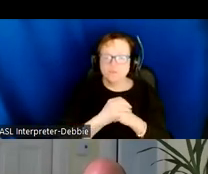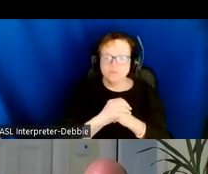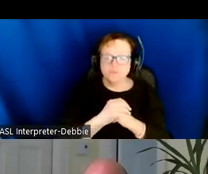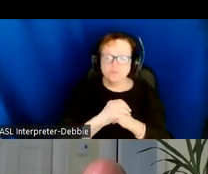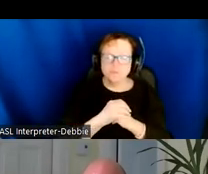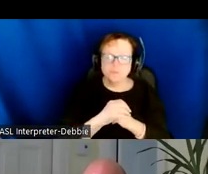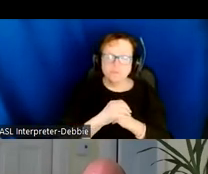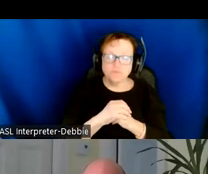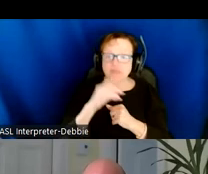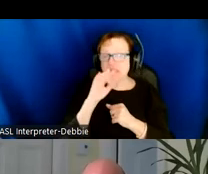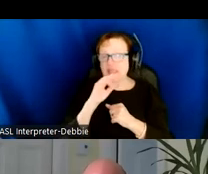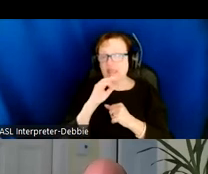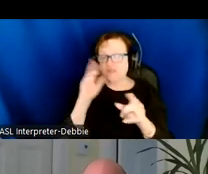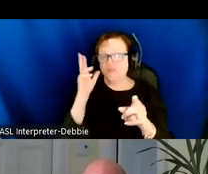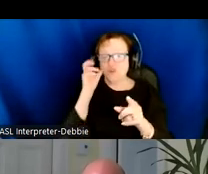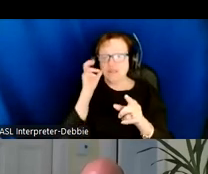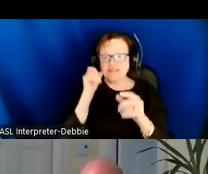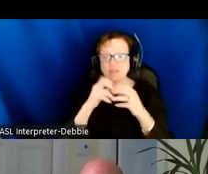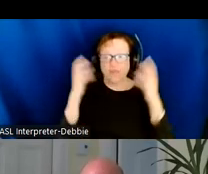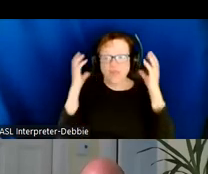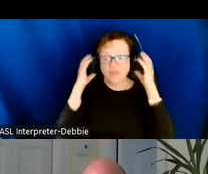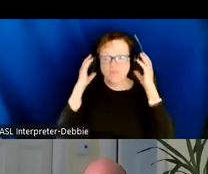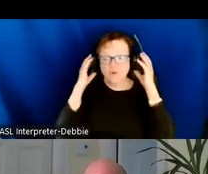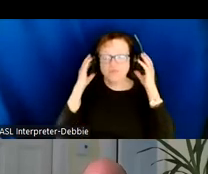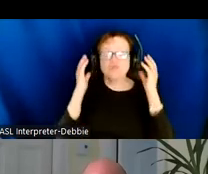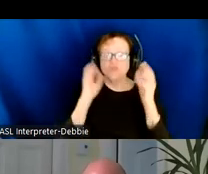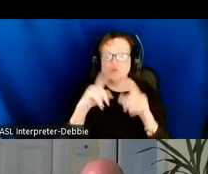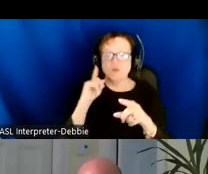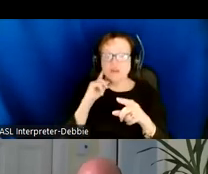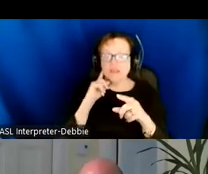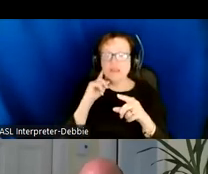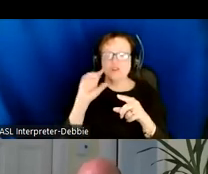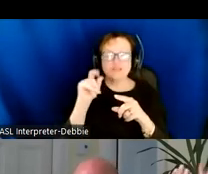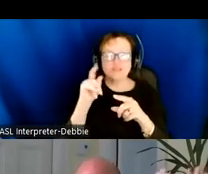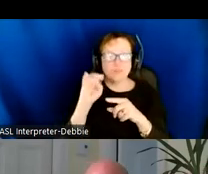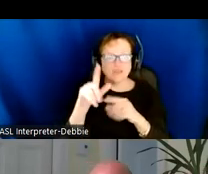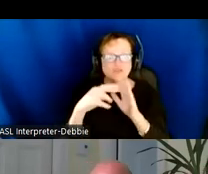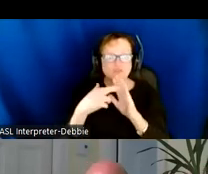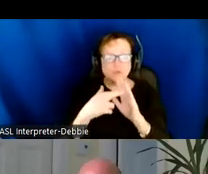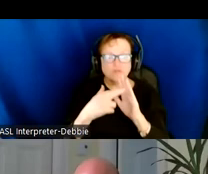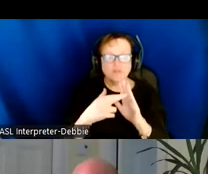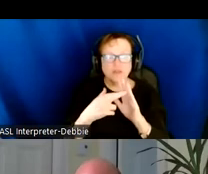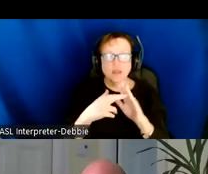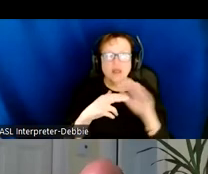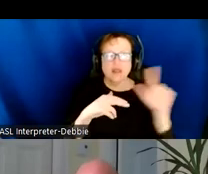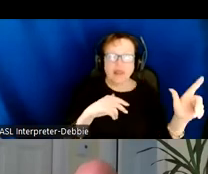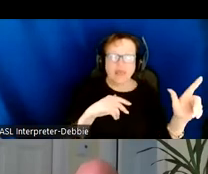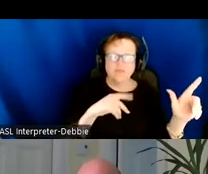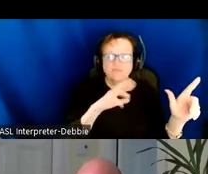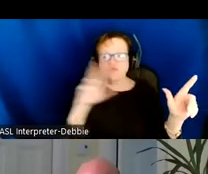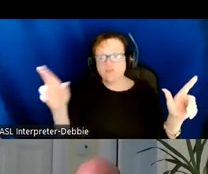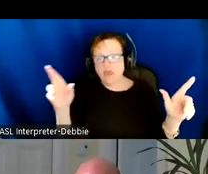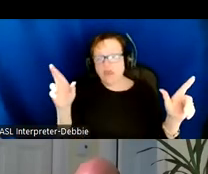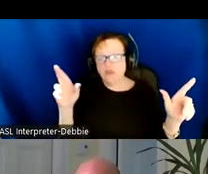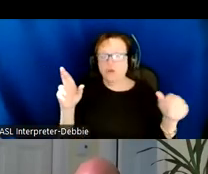And if you're listening to this with headphones, you'll hear the spatial representation. You'll hear the left to right or west to east